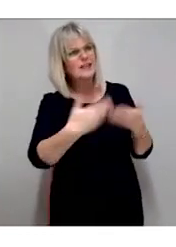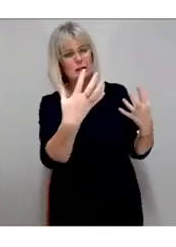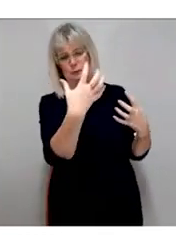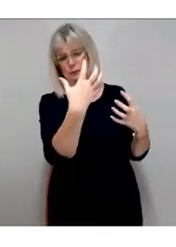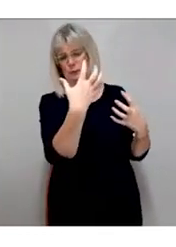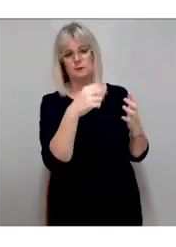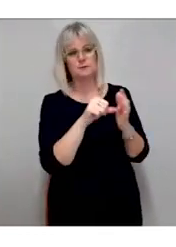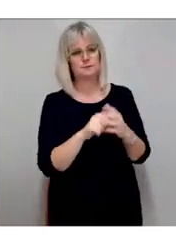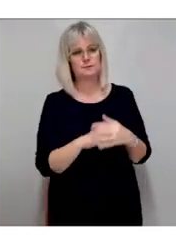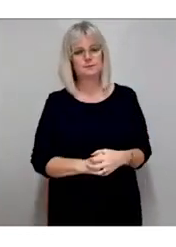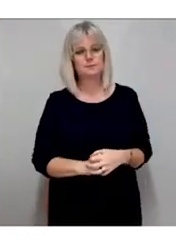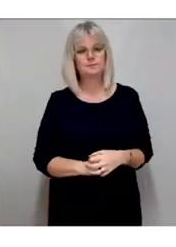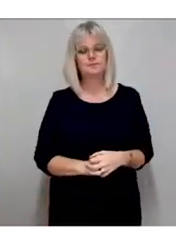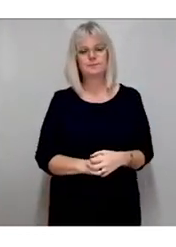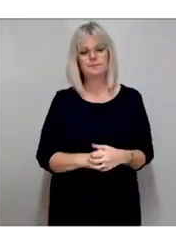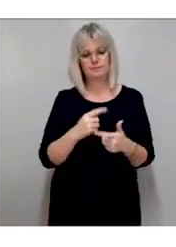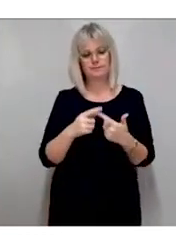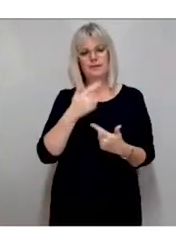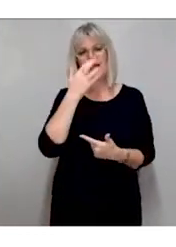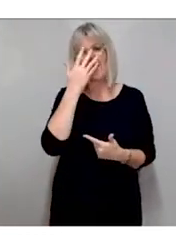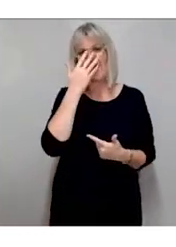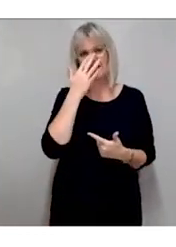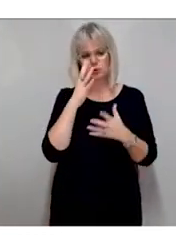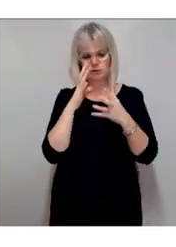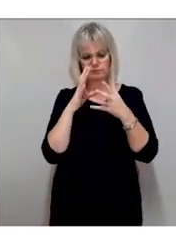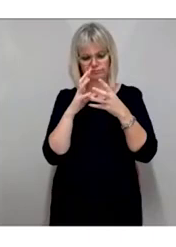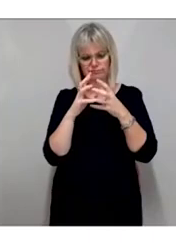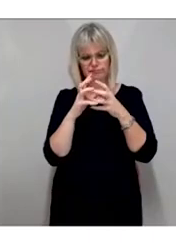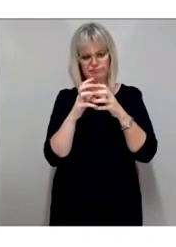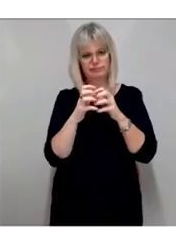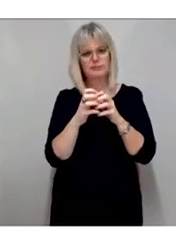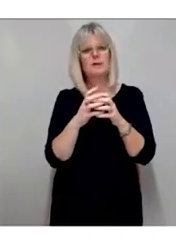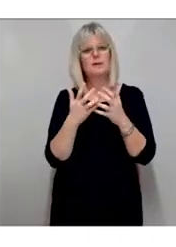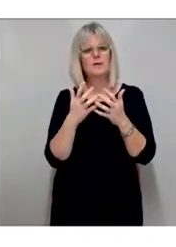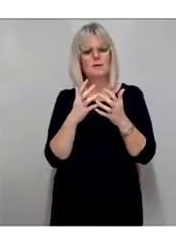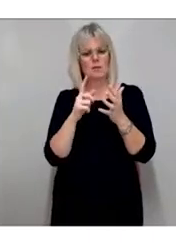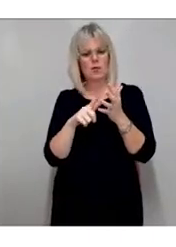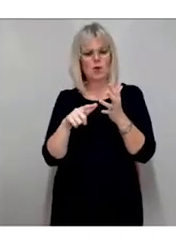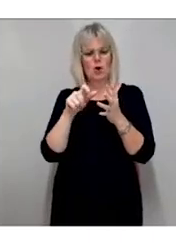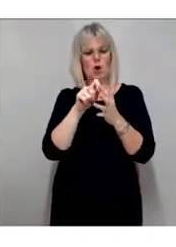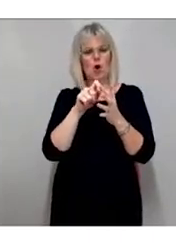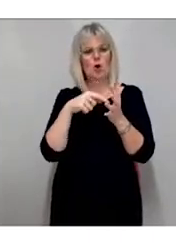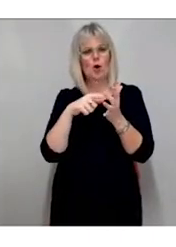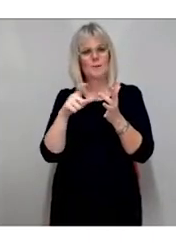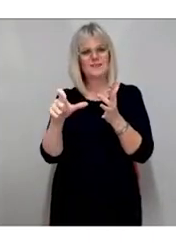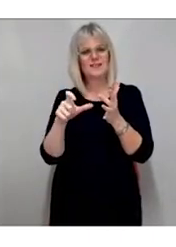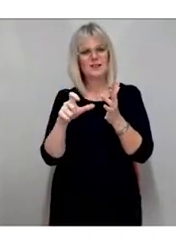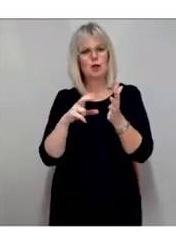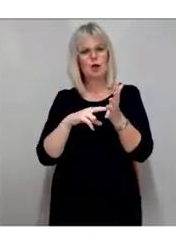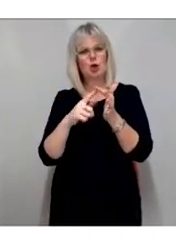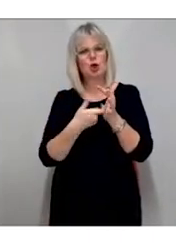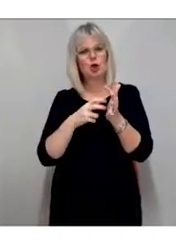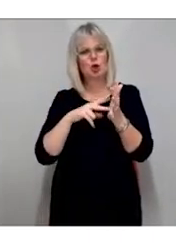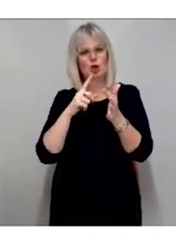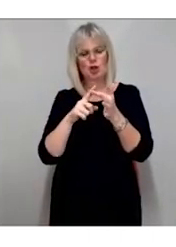is a condition that damages your optic nerve and causes loss of side vision in the early stages and central